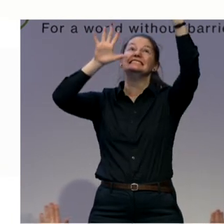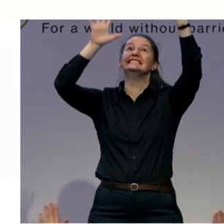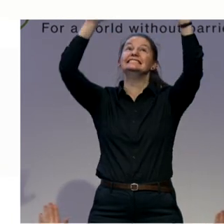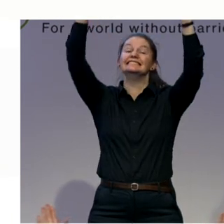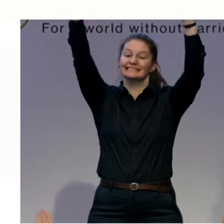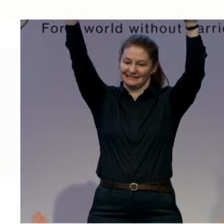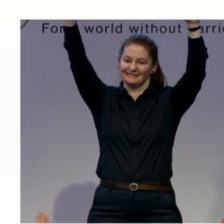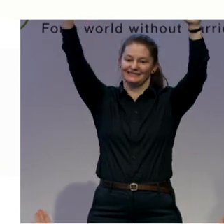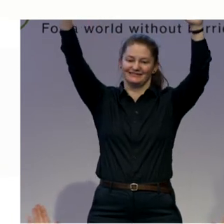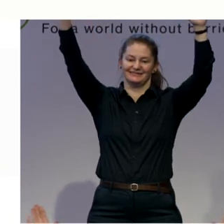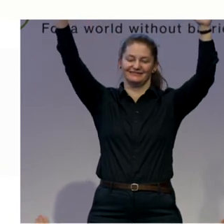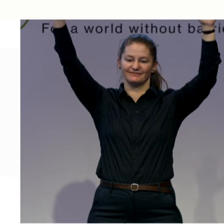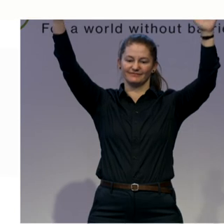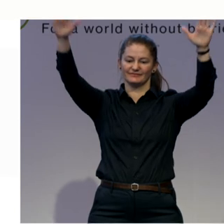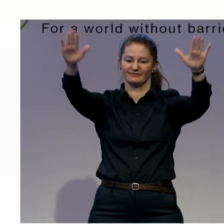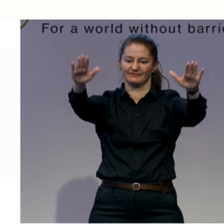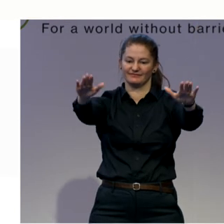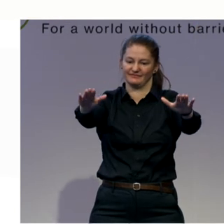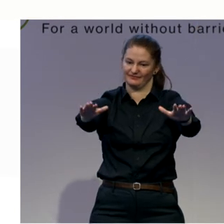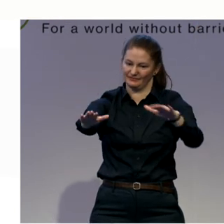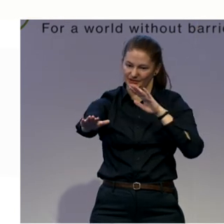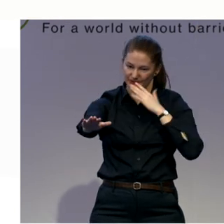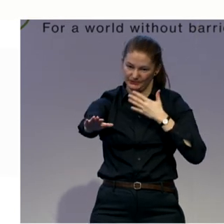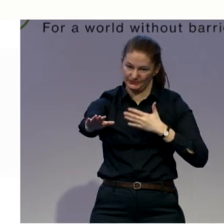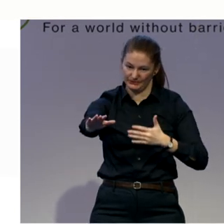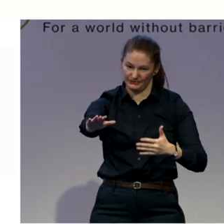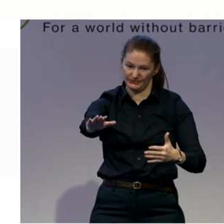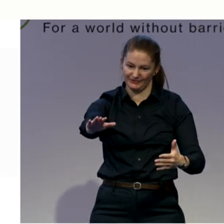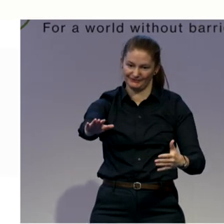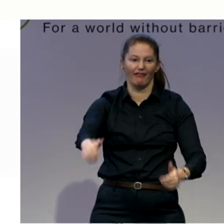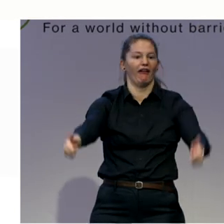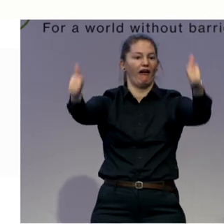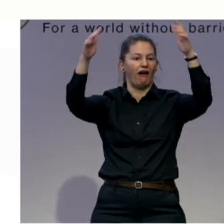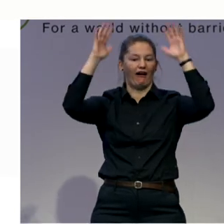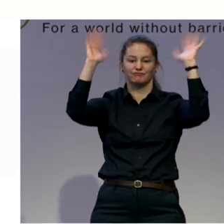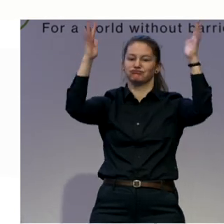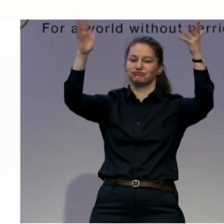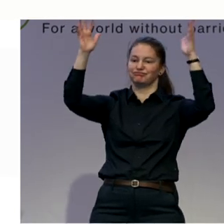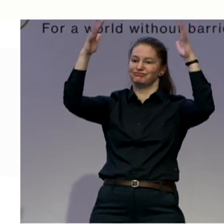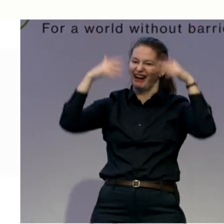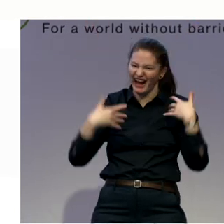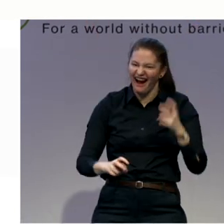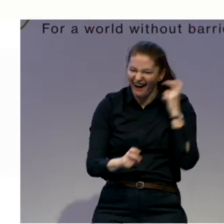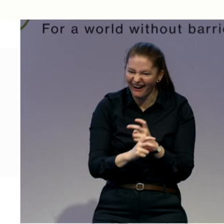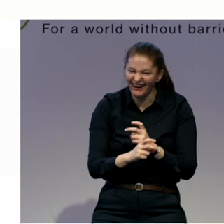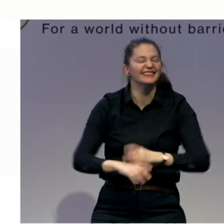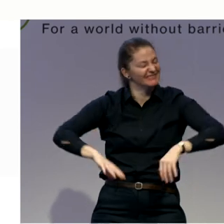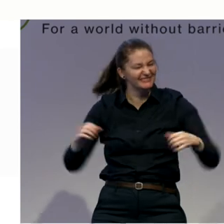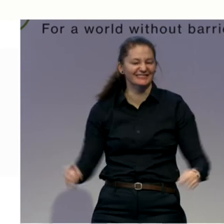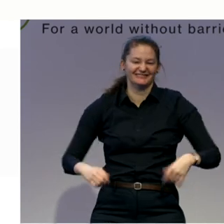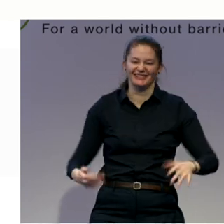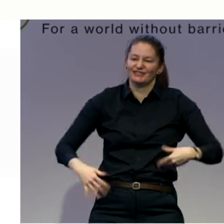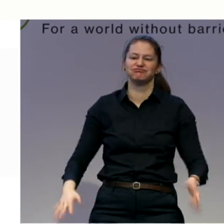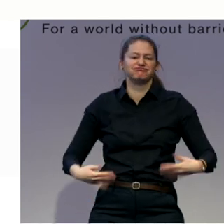into the ceiling. And come back. Good job. Pretty tired. Move your arms down and relax your shoulders.